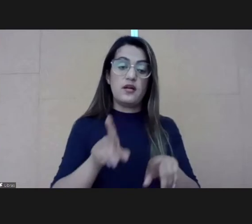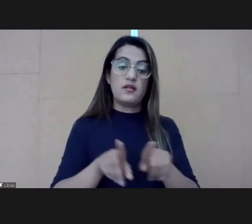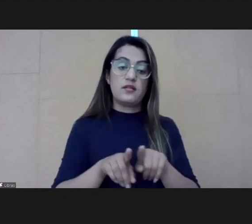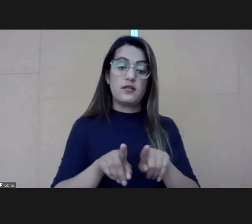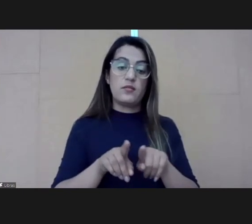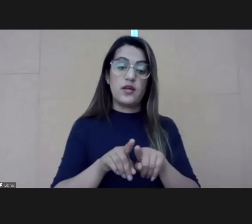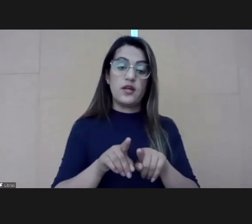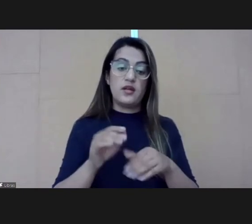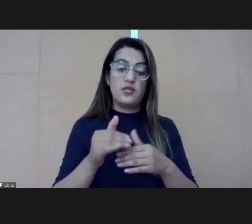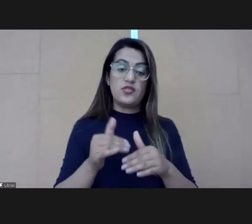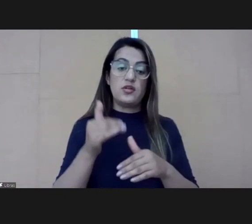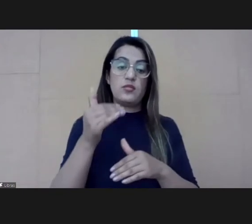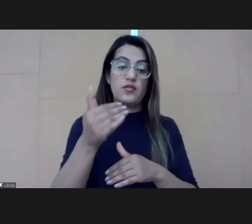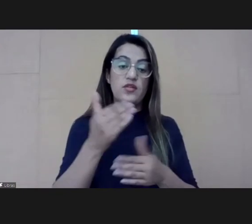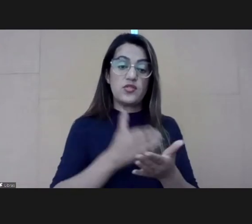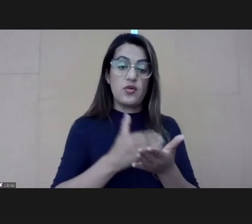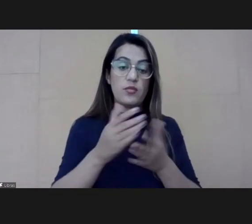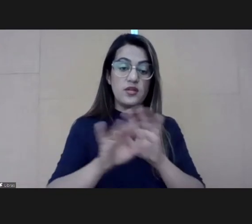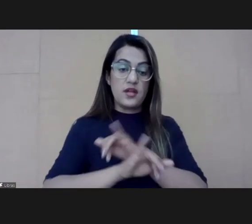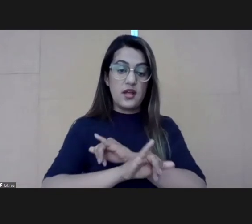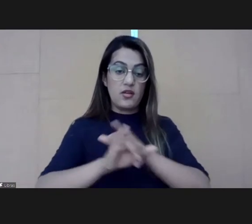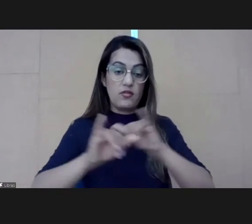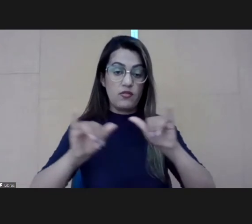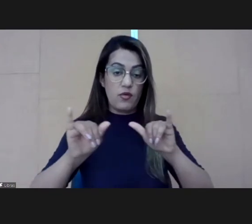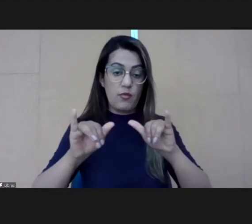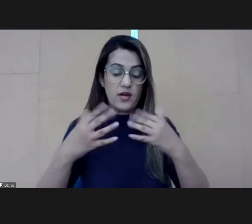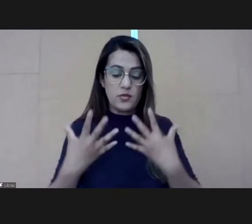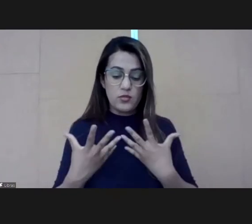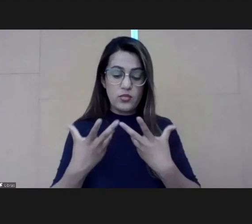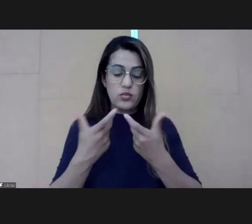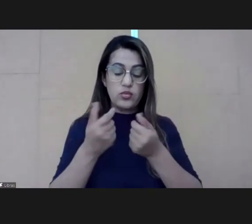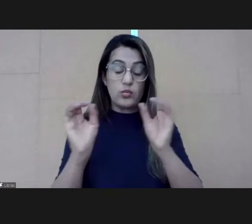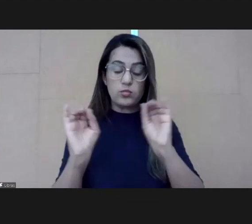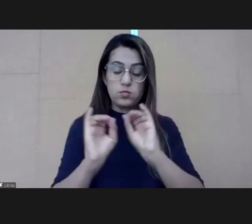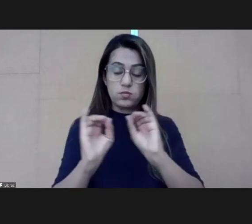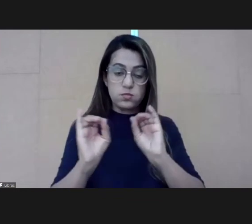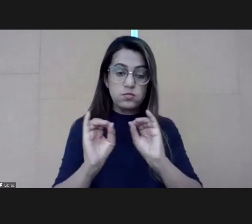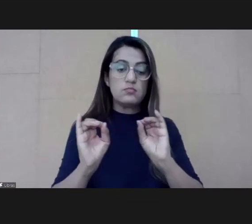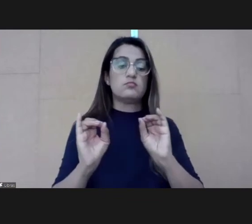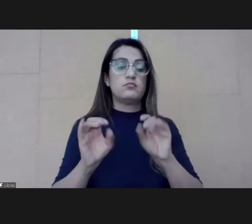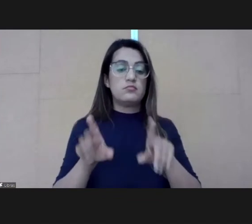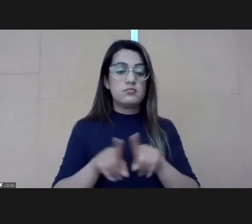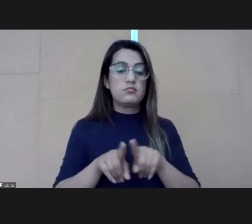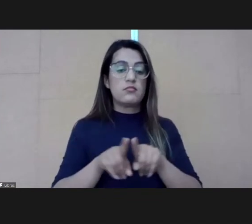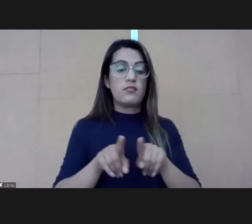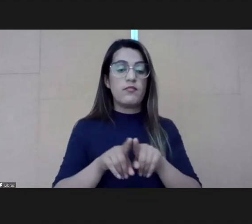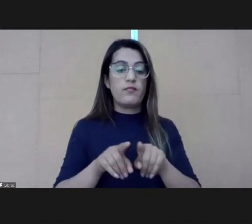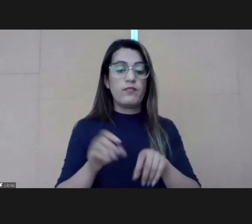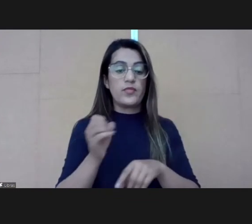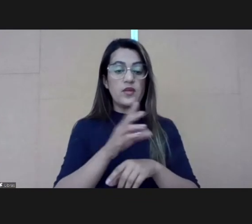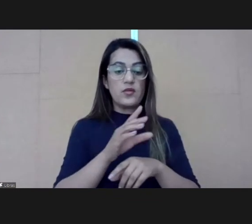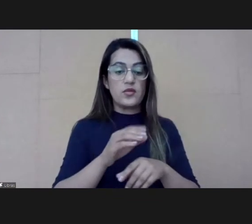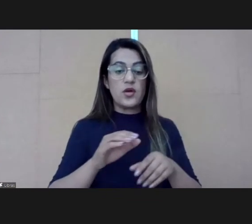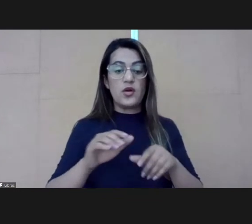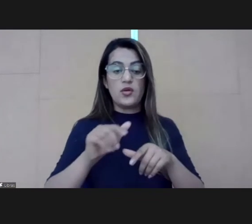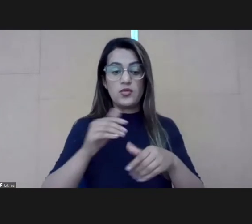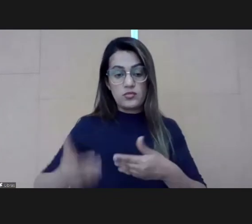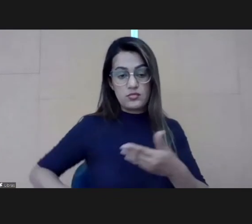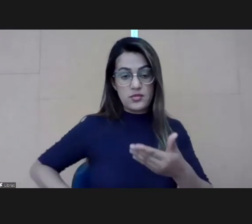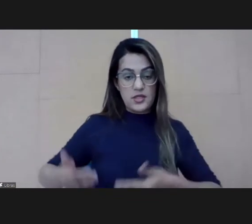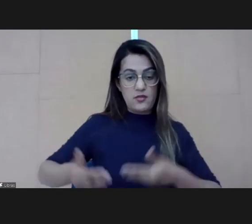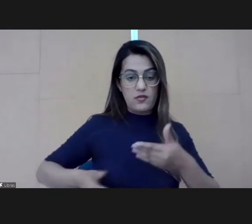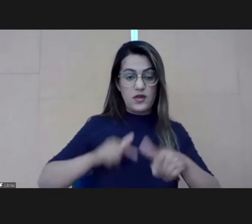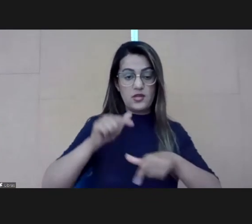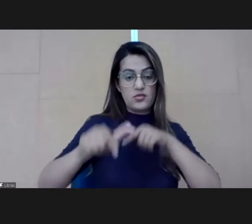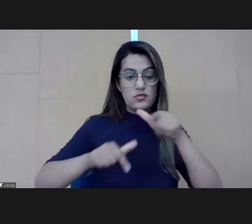if you talk about excellence in your service, in your program, in your institution, you will necessarily find in the